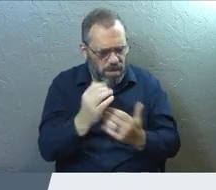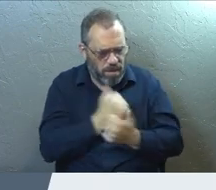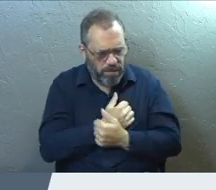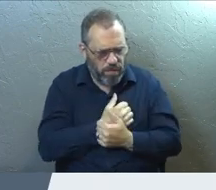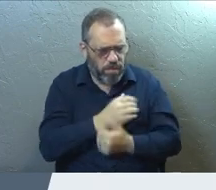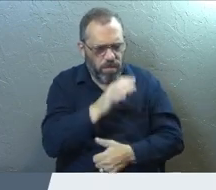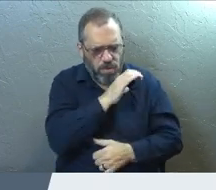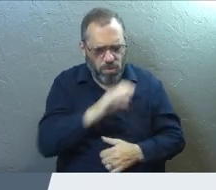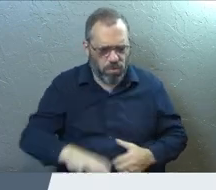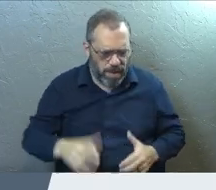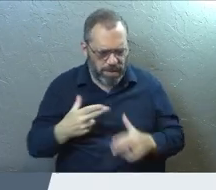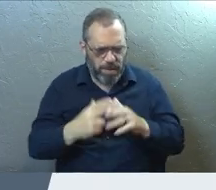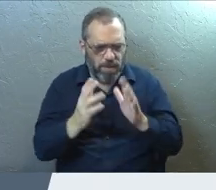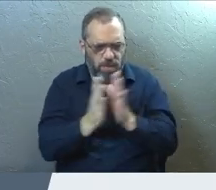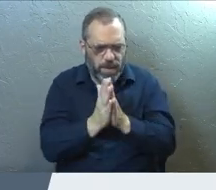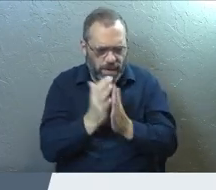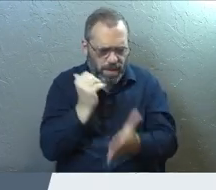In Christ's name, amen.